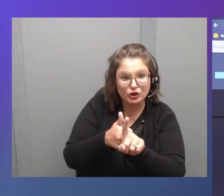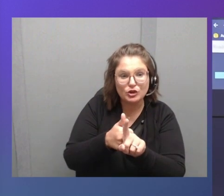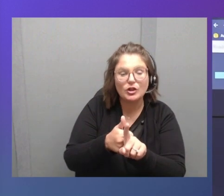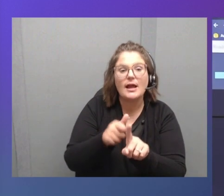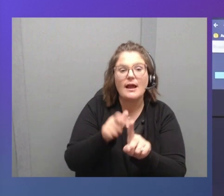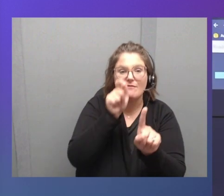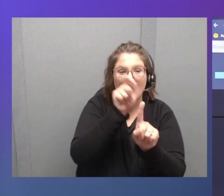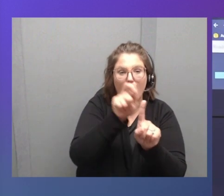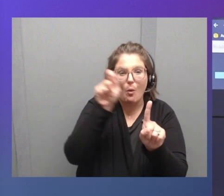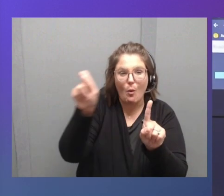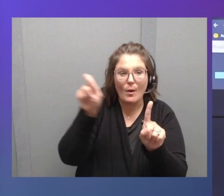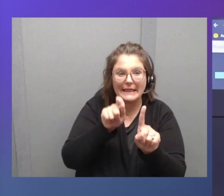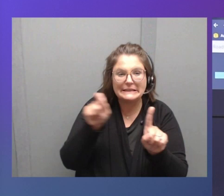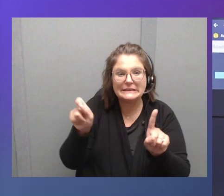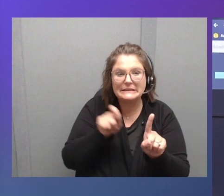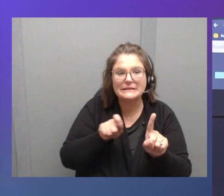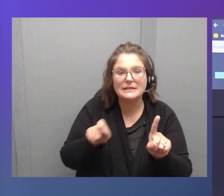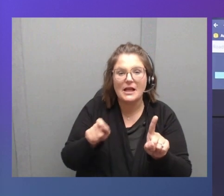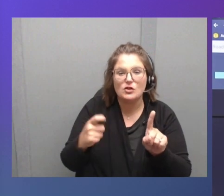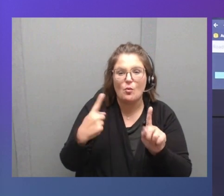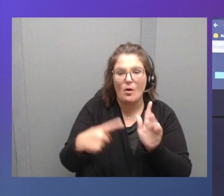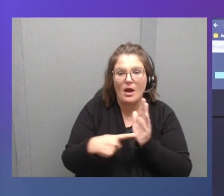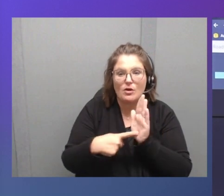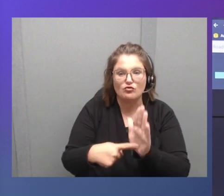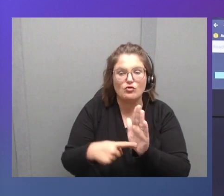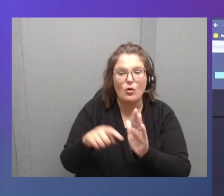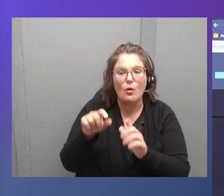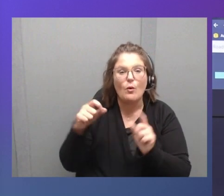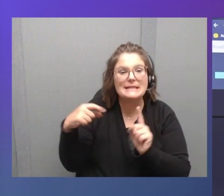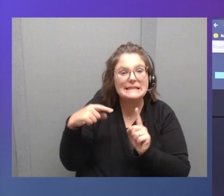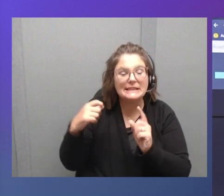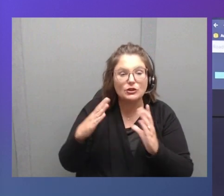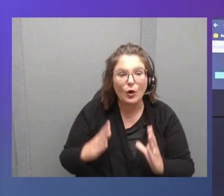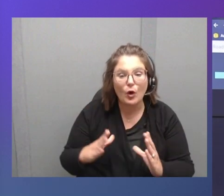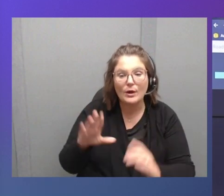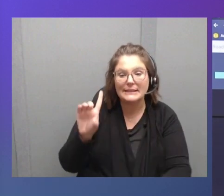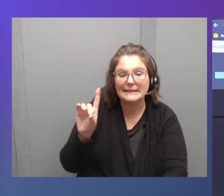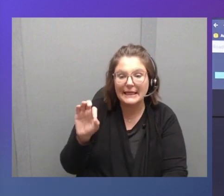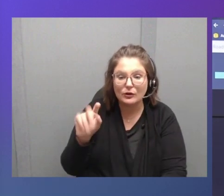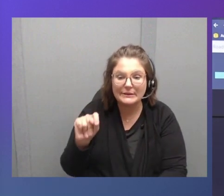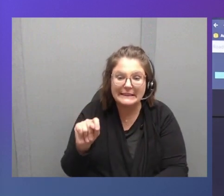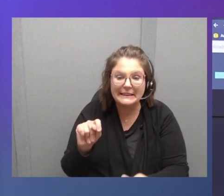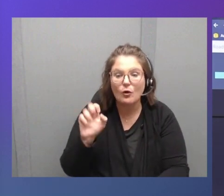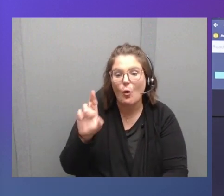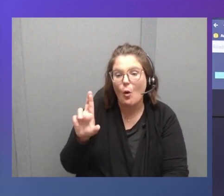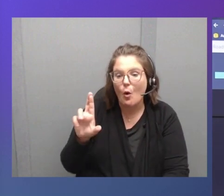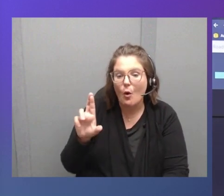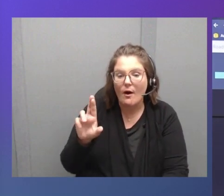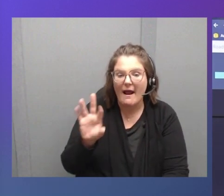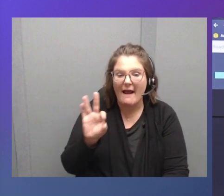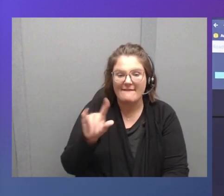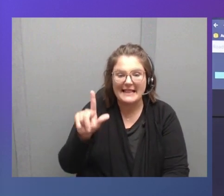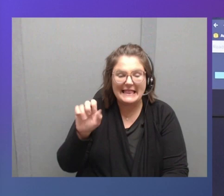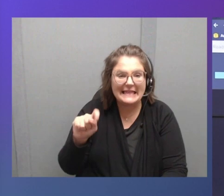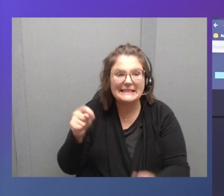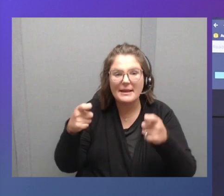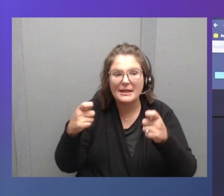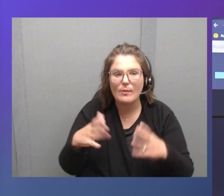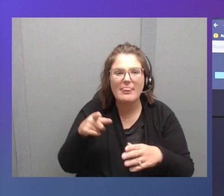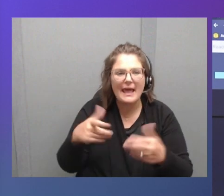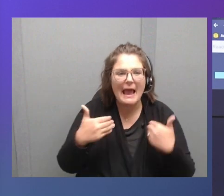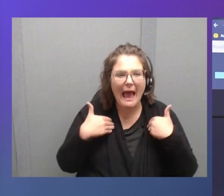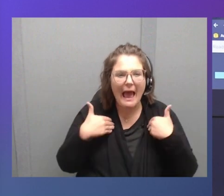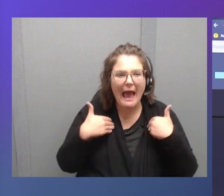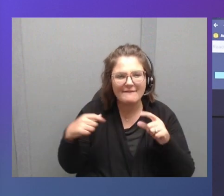sensors that I've shown to you. Or there is also a run run with funds in DOT or fleet management that would have sensors embedded in the vehicles. Or publicly,